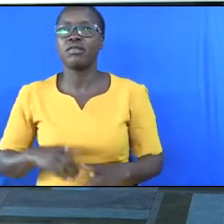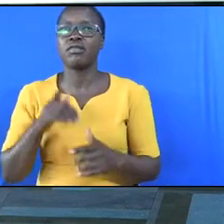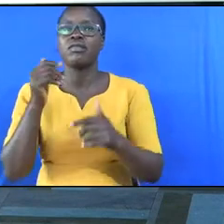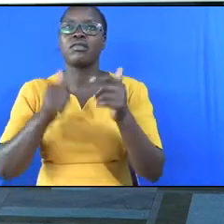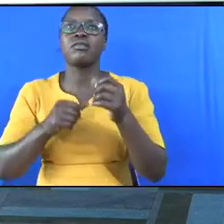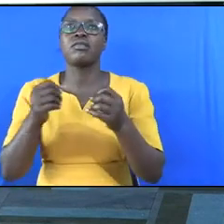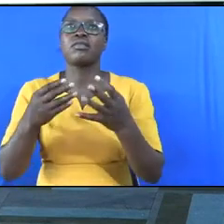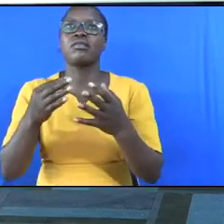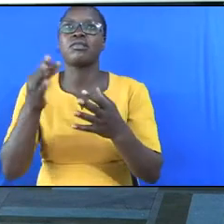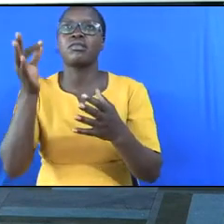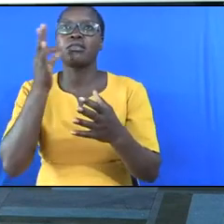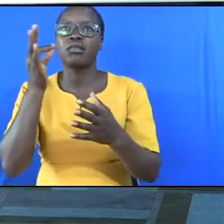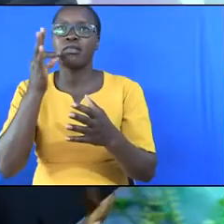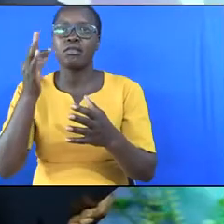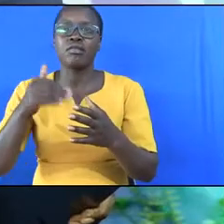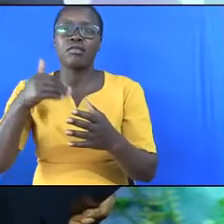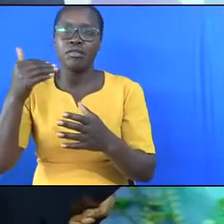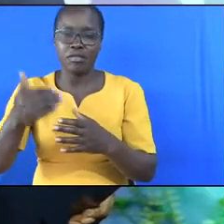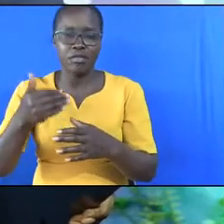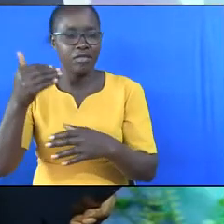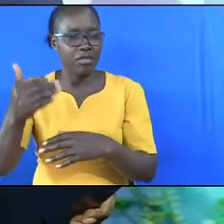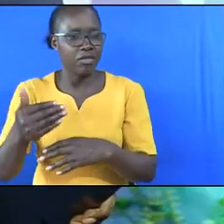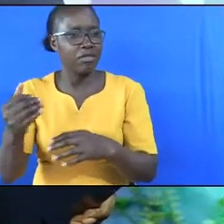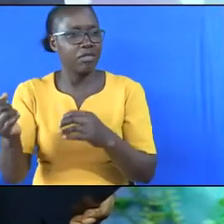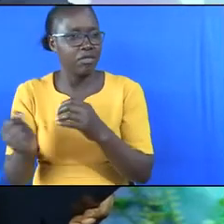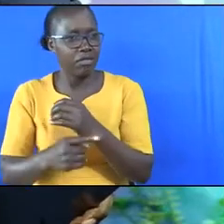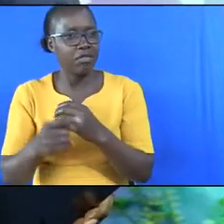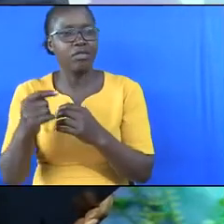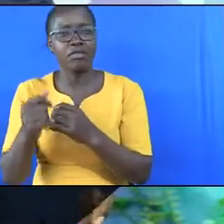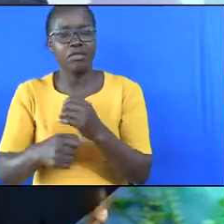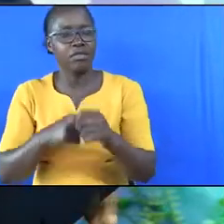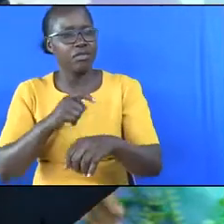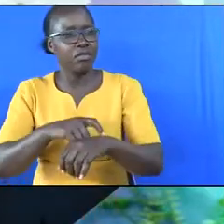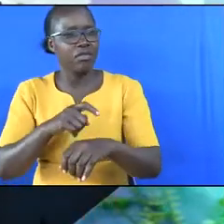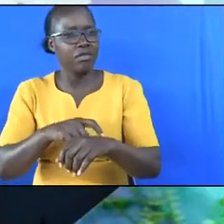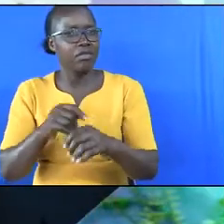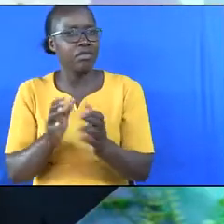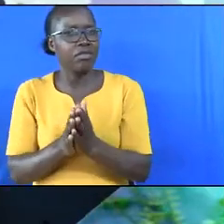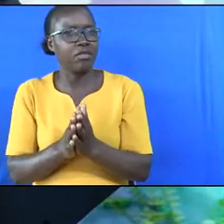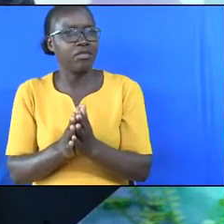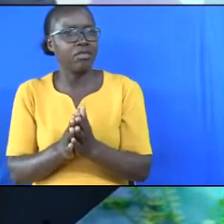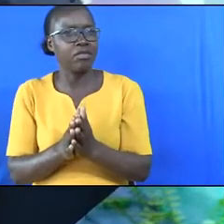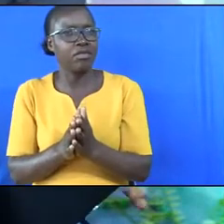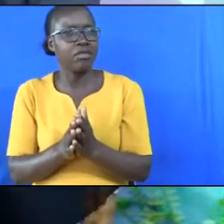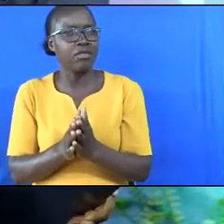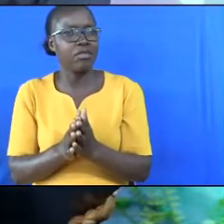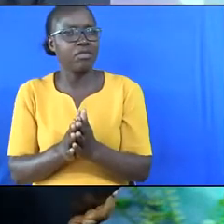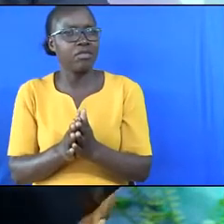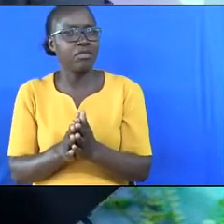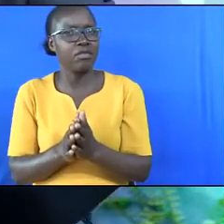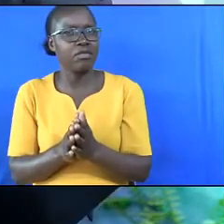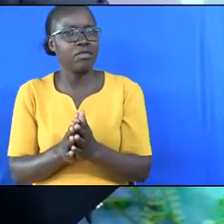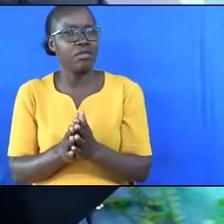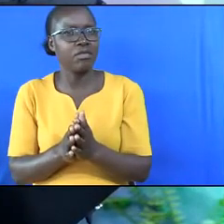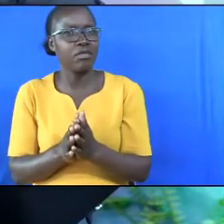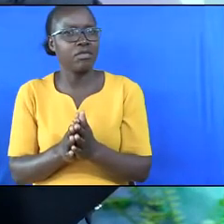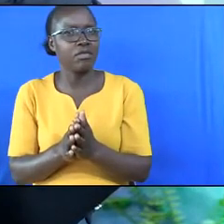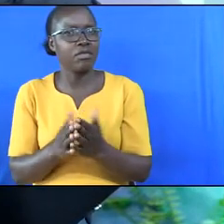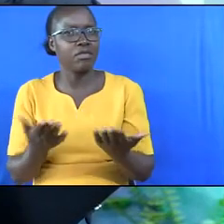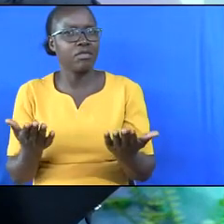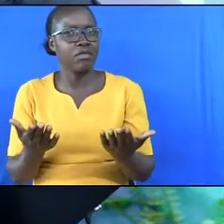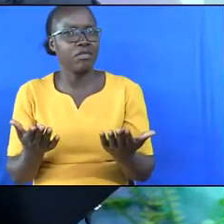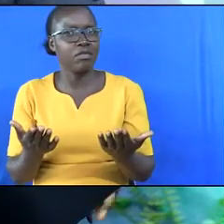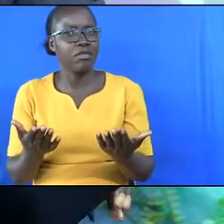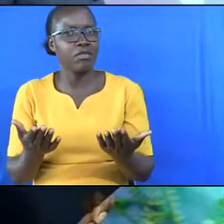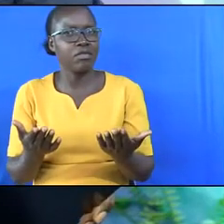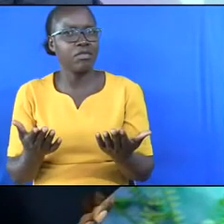twelve fruits, each tree yielding it every month. Fruit is the perfect food, high in potassium,